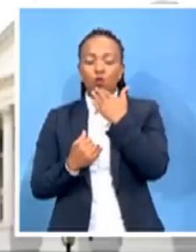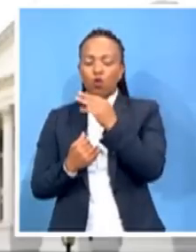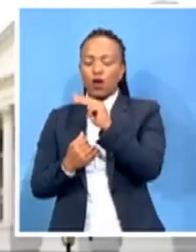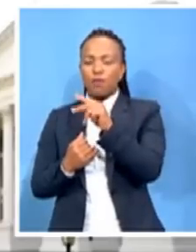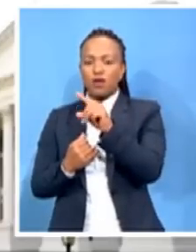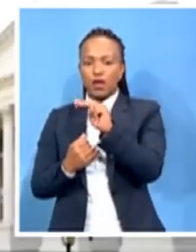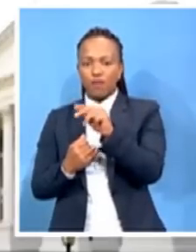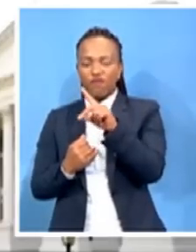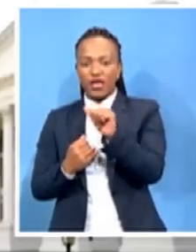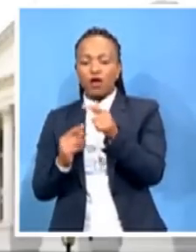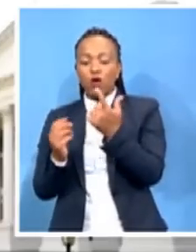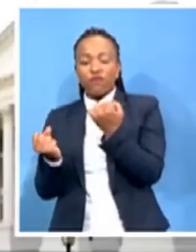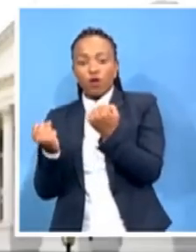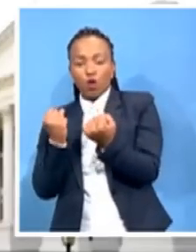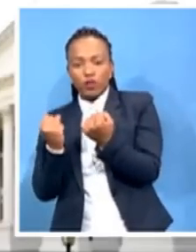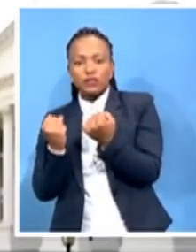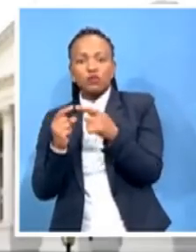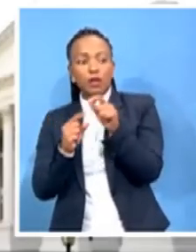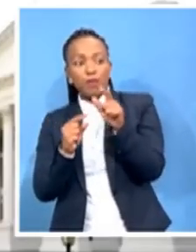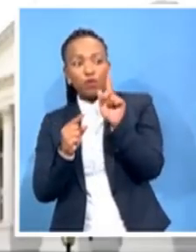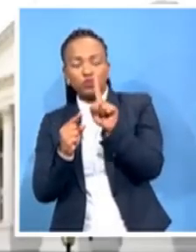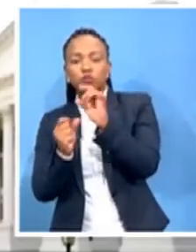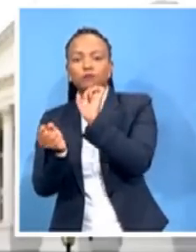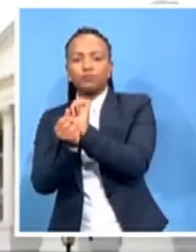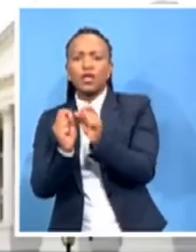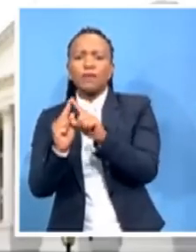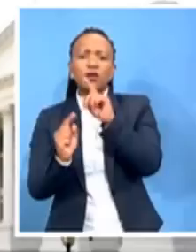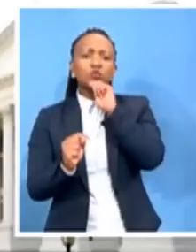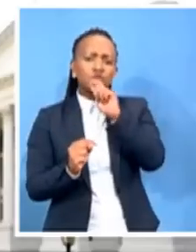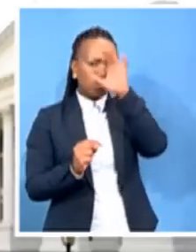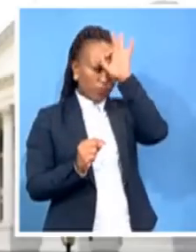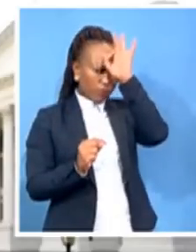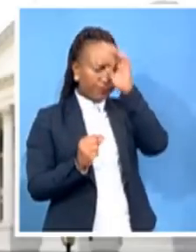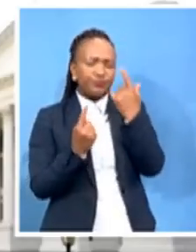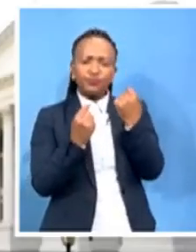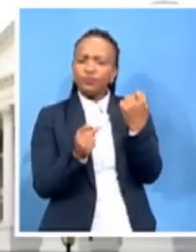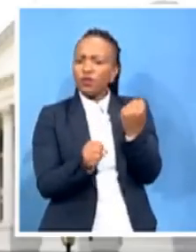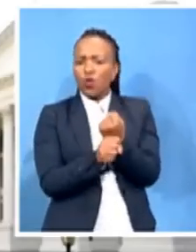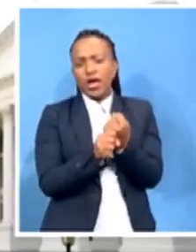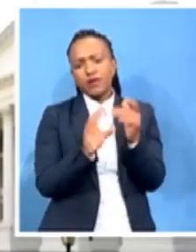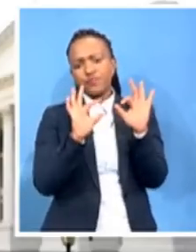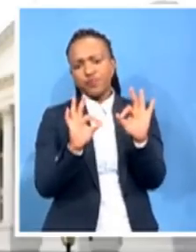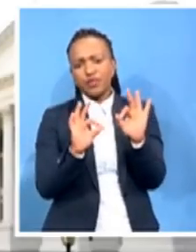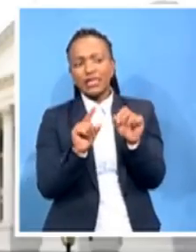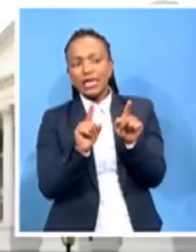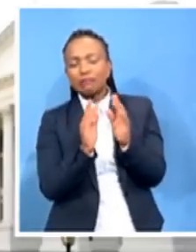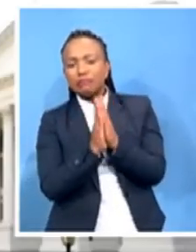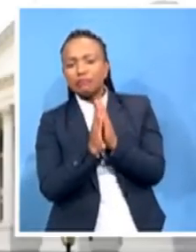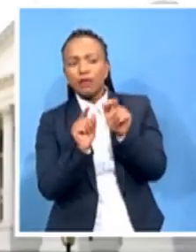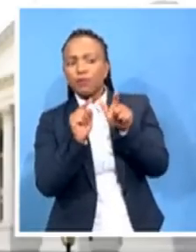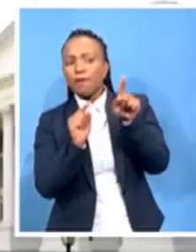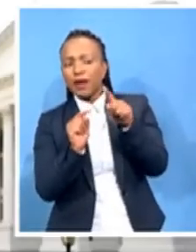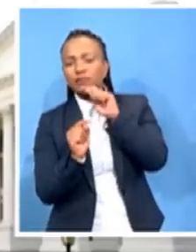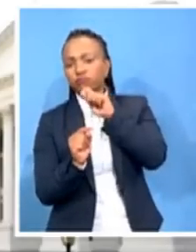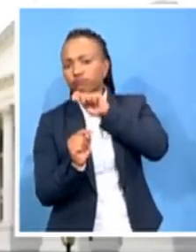people. But police do their work and we call upon our people to have confidence in the police, in the South African Police Services.